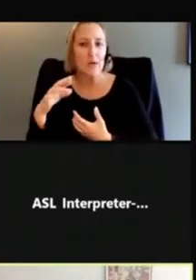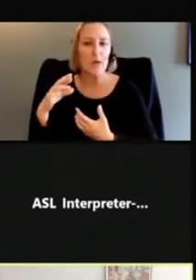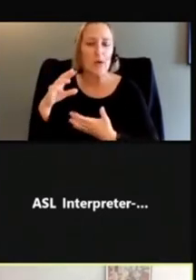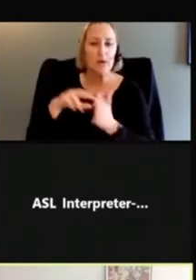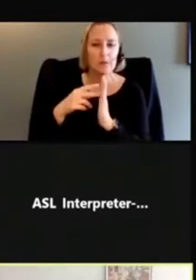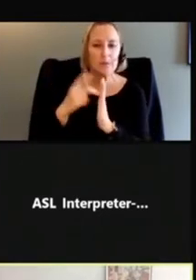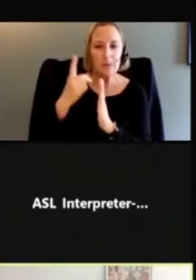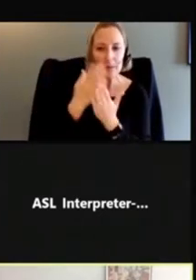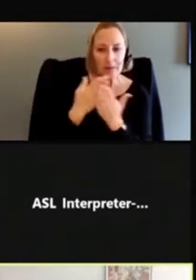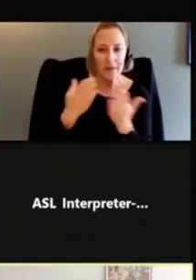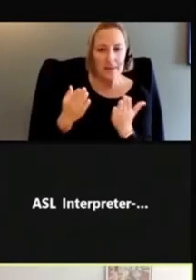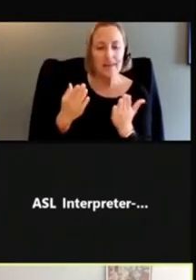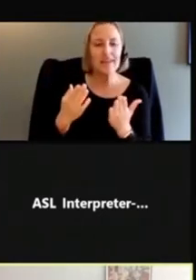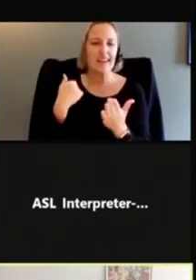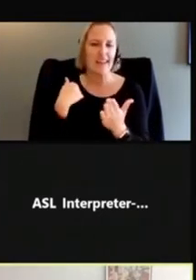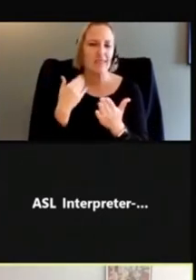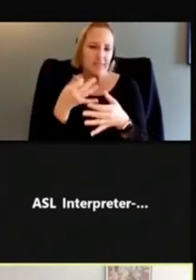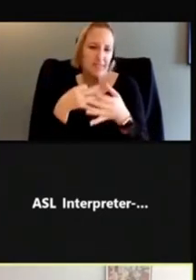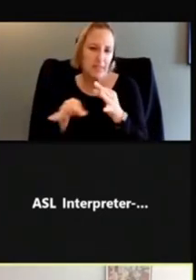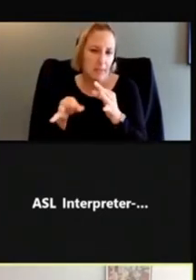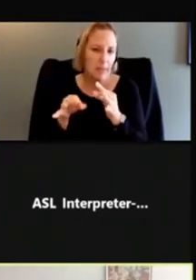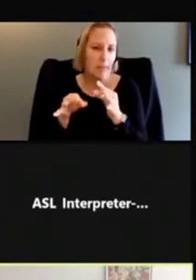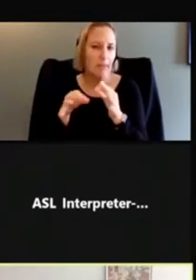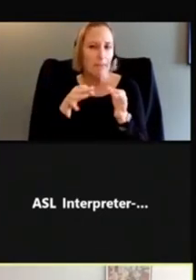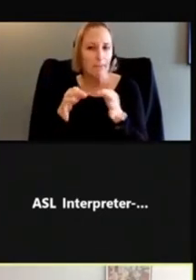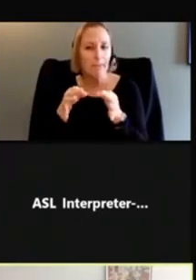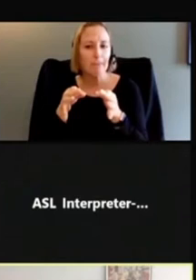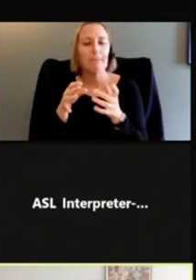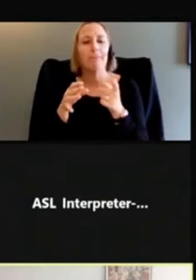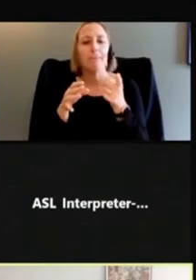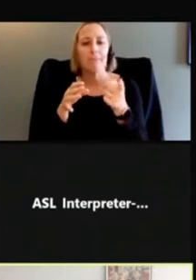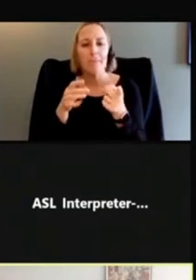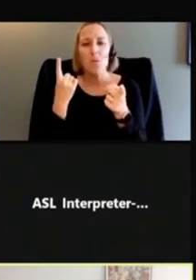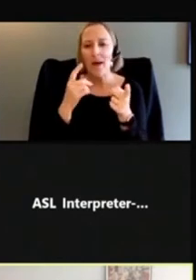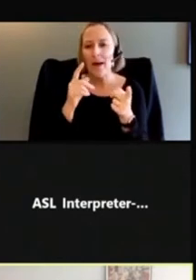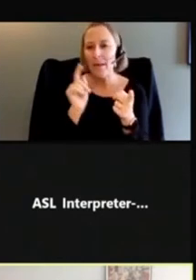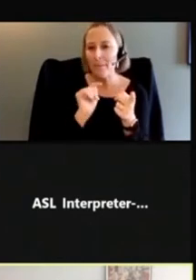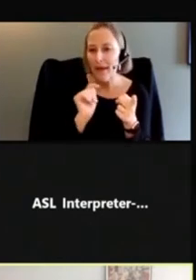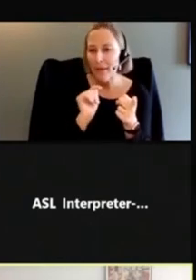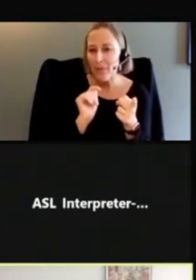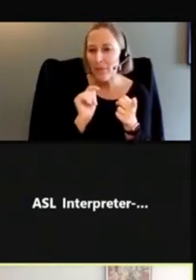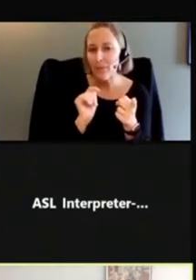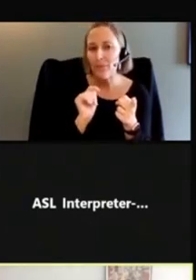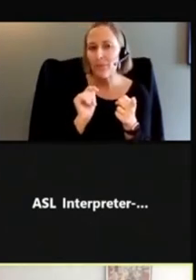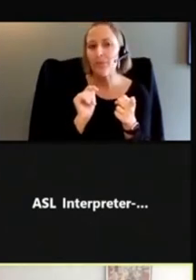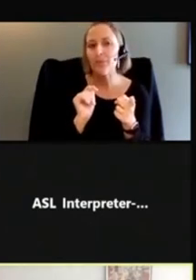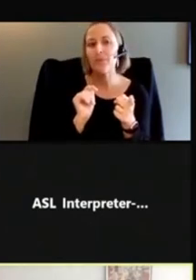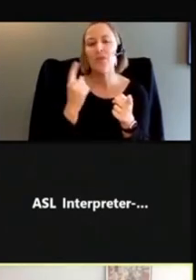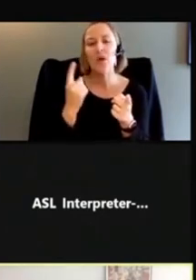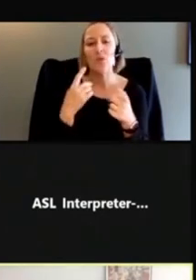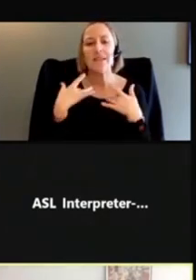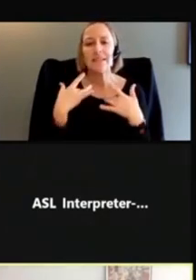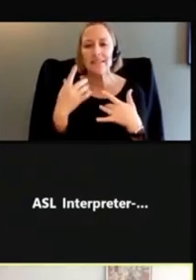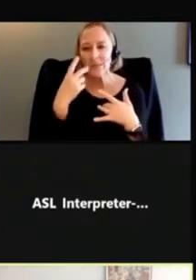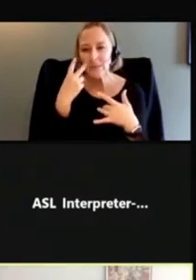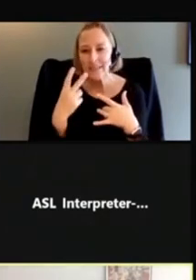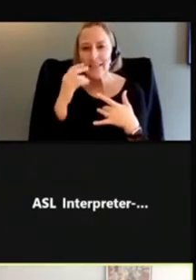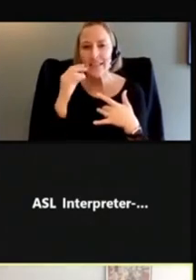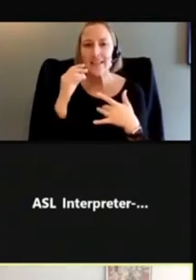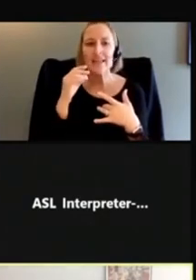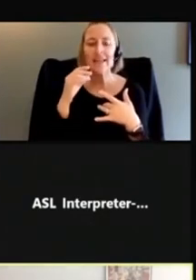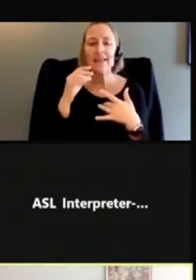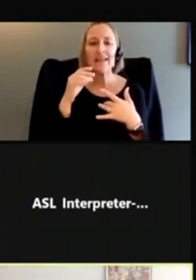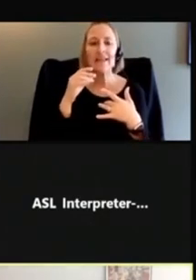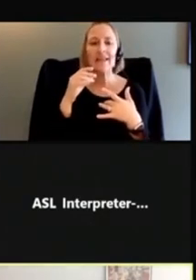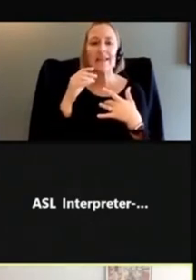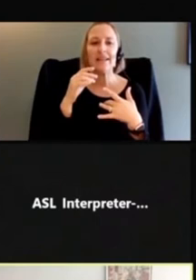Here are a few examples of pictograms. One is a restroom sign. We always see the kind of stick figures there,